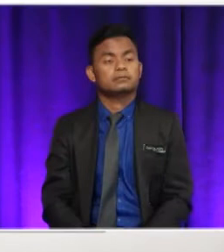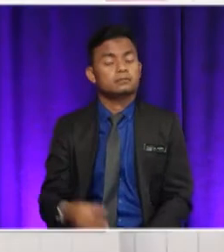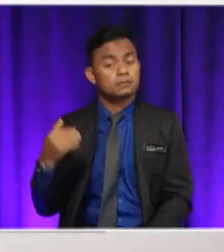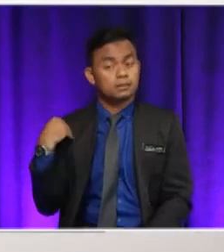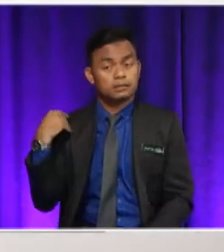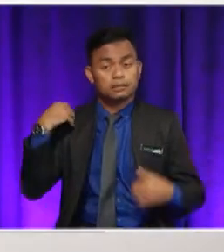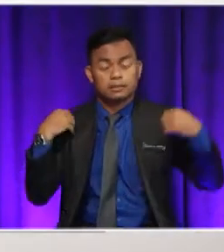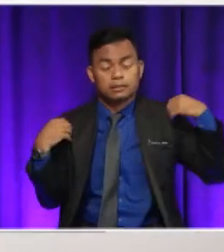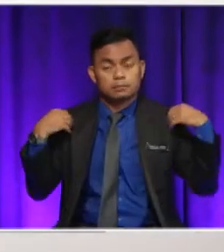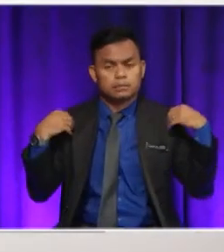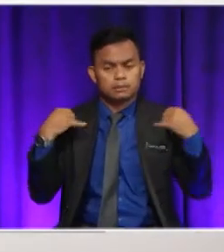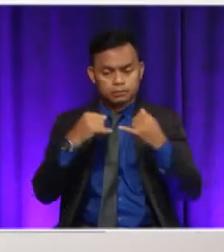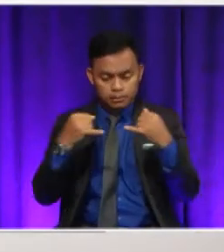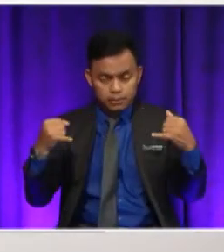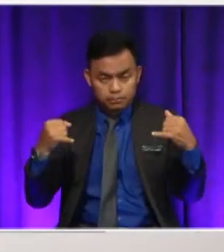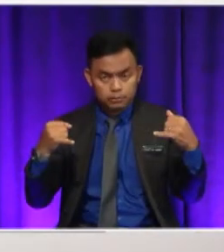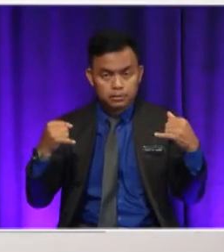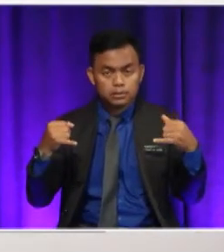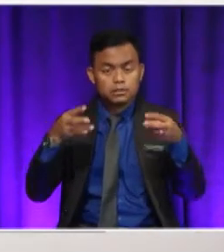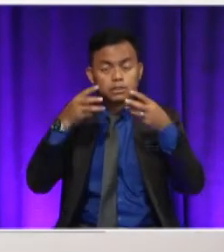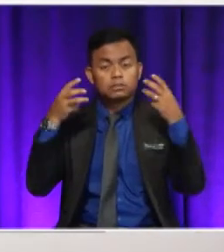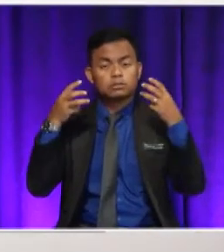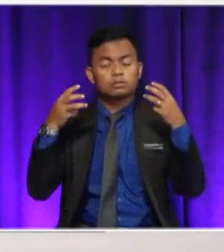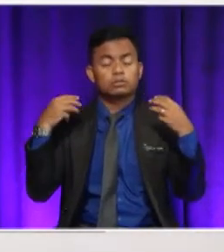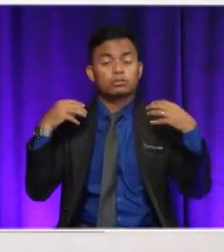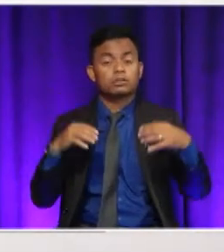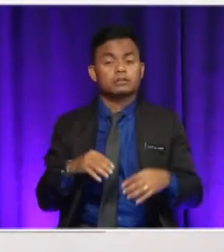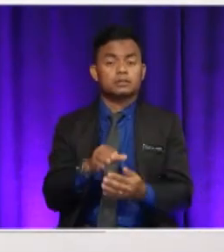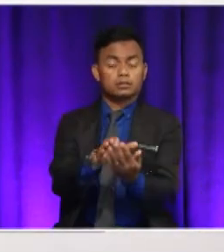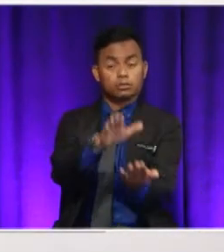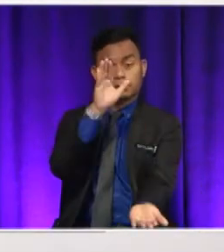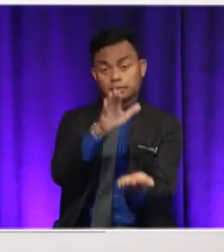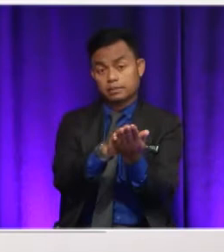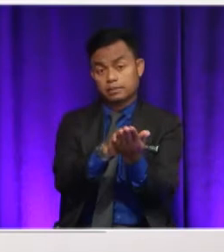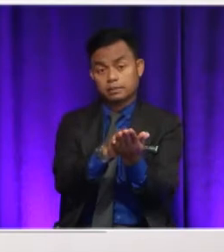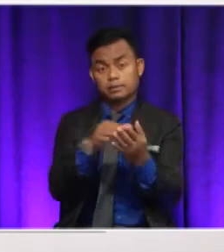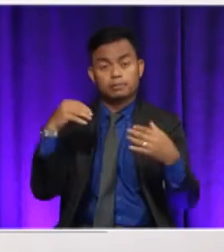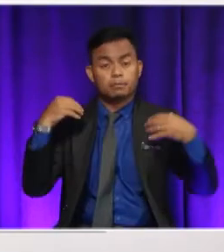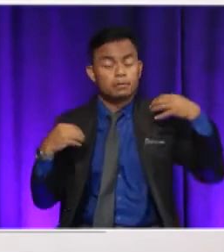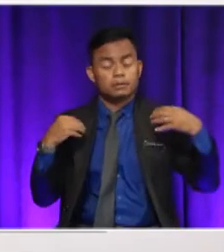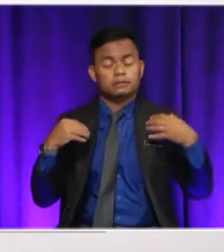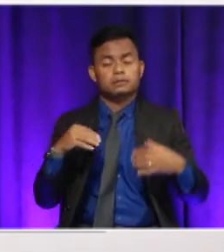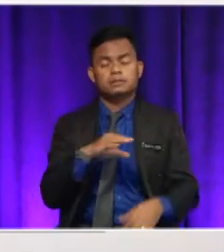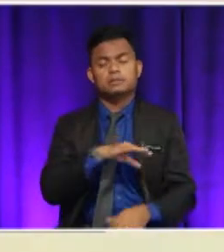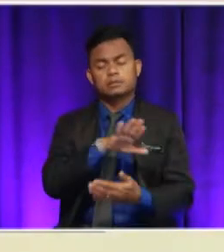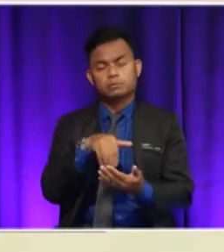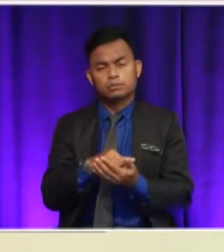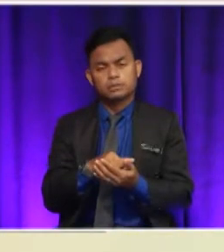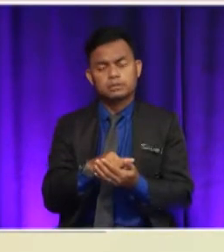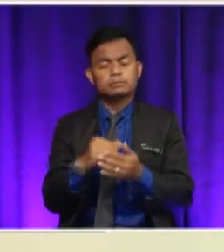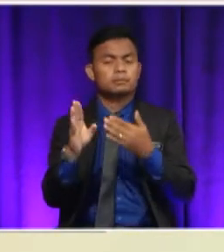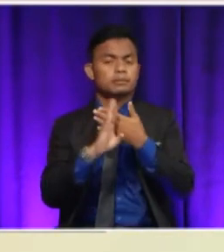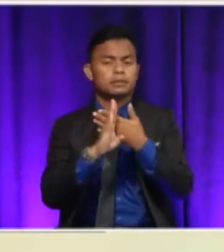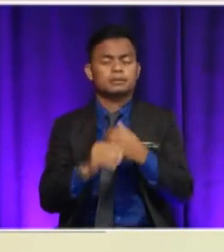such as eels, jaguars, crocodiles, monkeys, so all of them are quite dangerous. Okay, thank you.